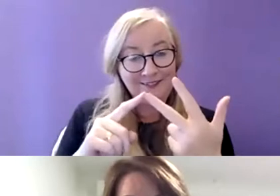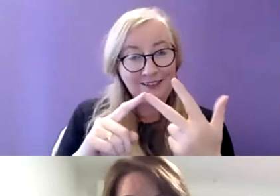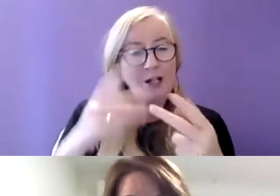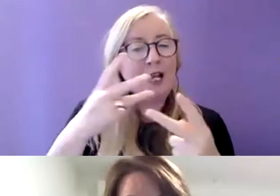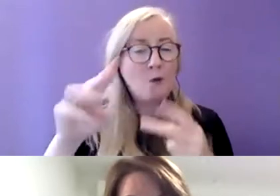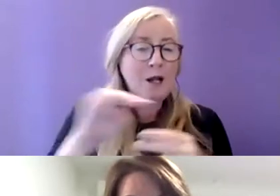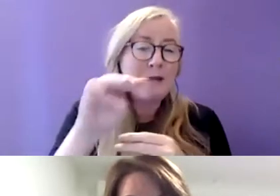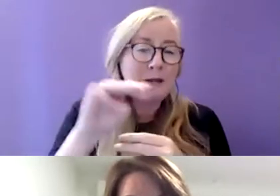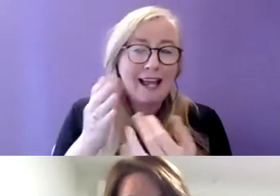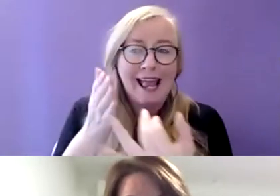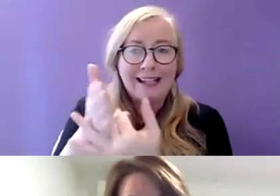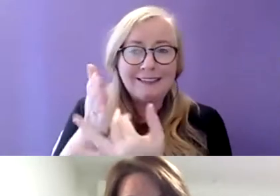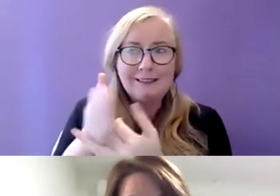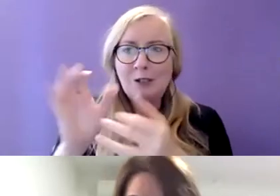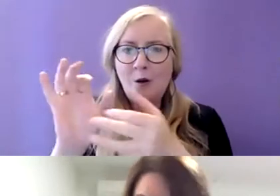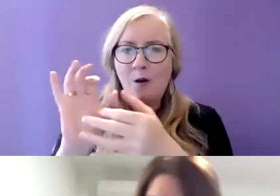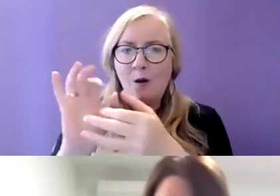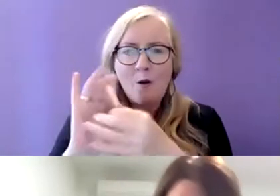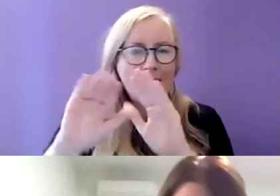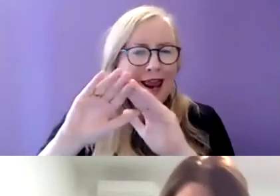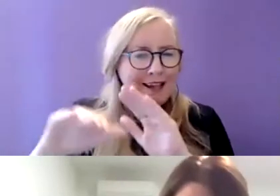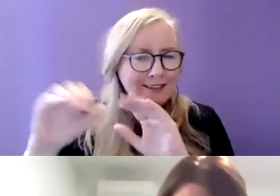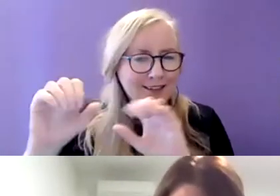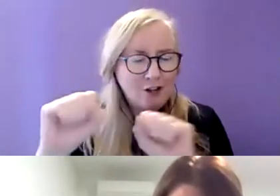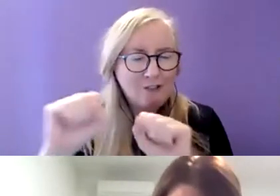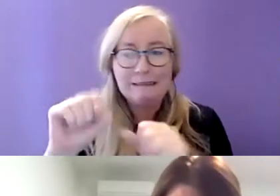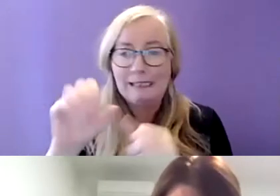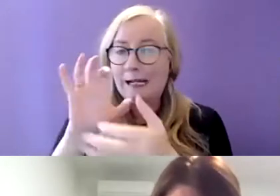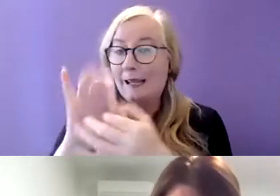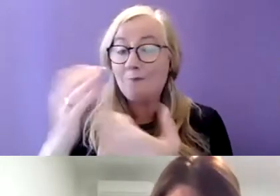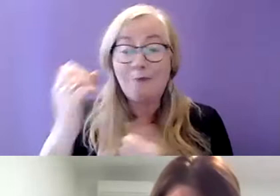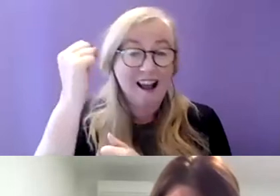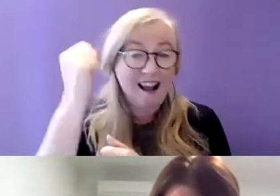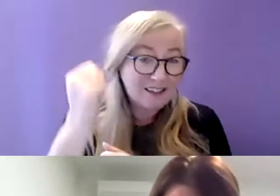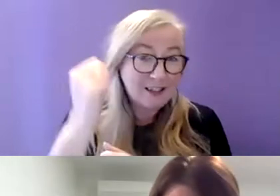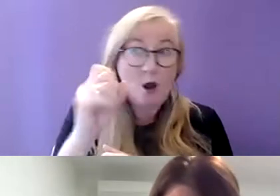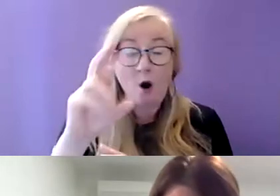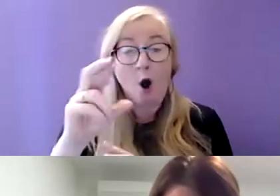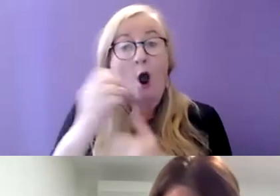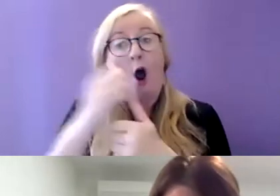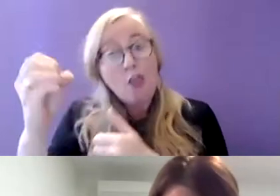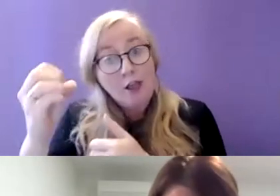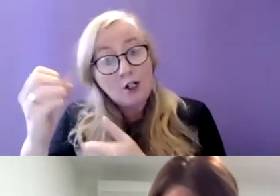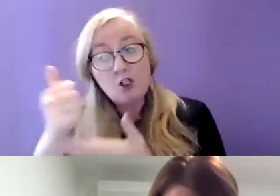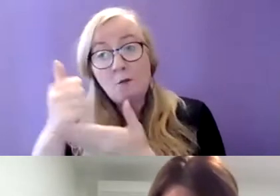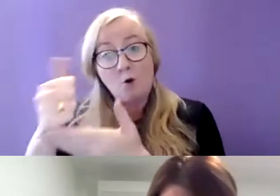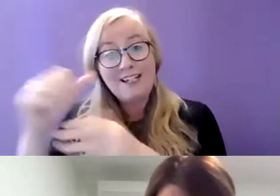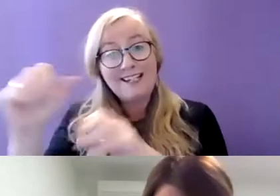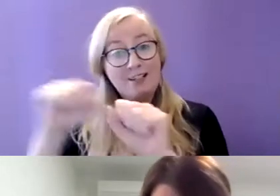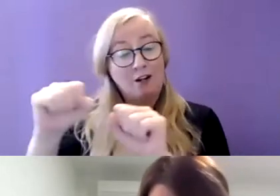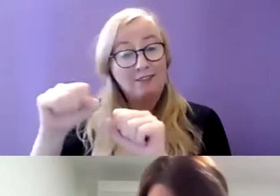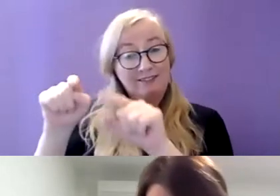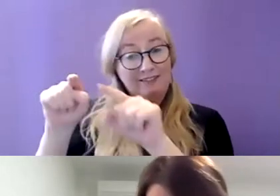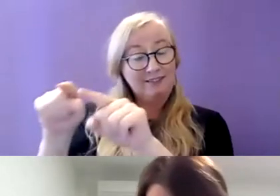accessing homeless services whether that's in relation to hostiles or other support services which is more directly I suppose